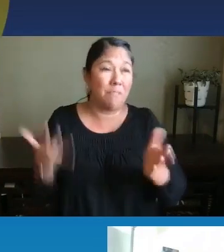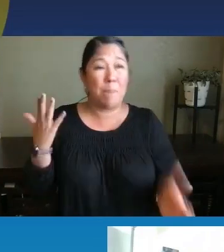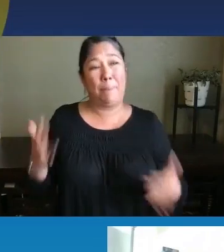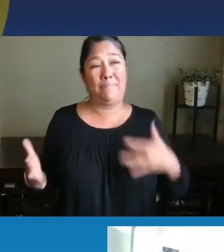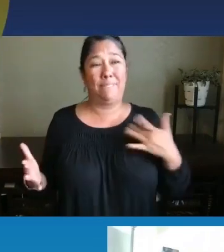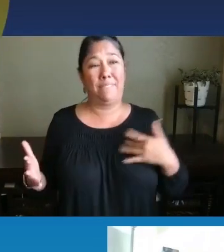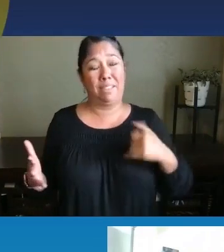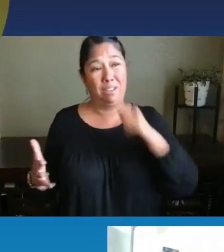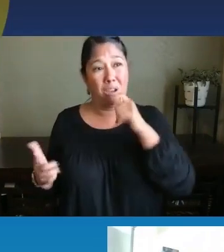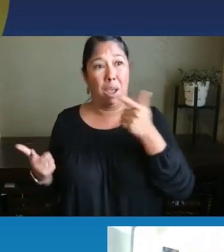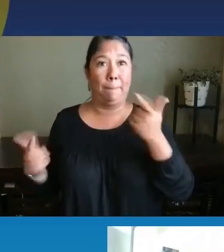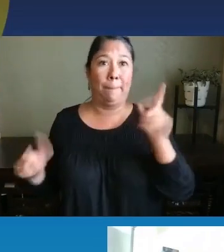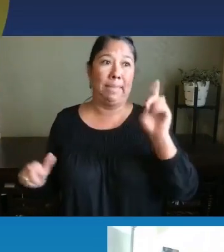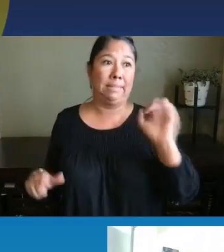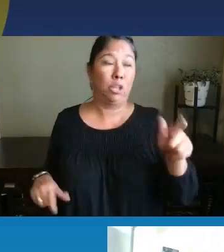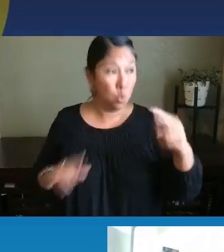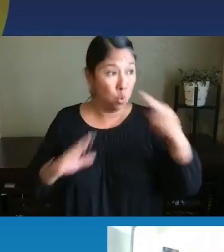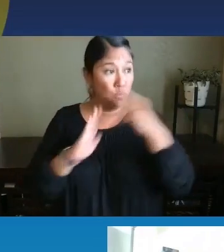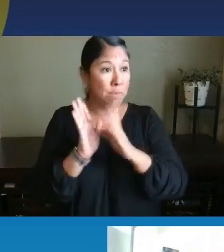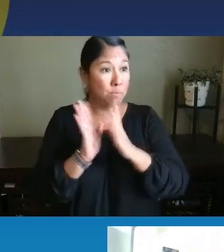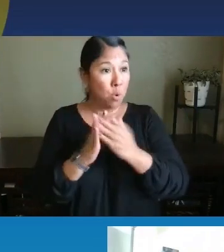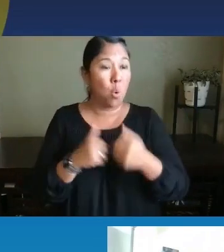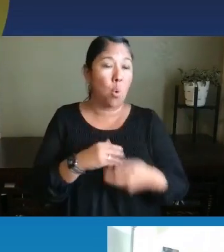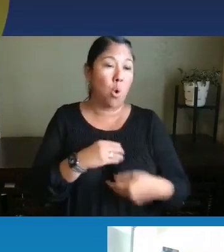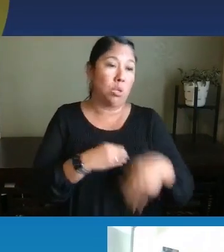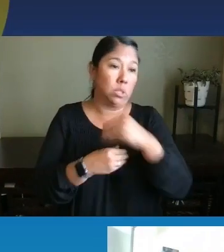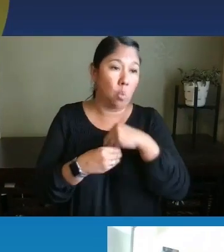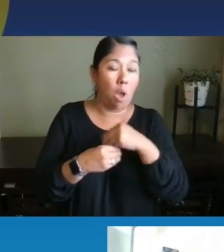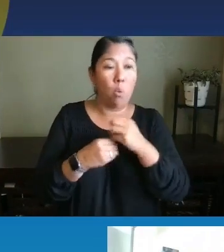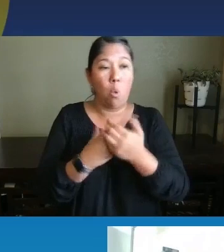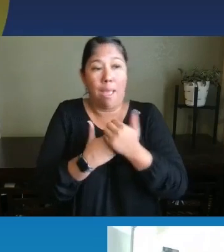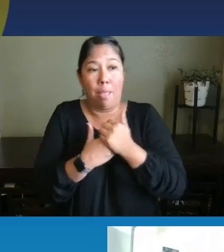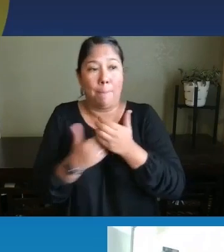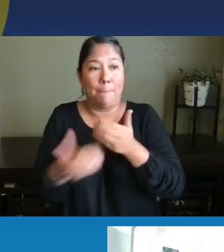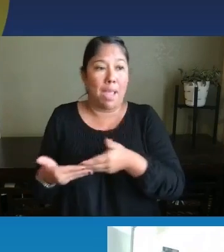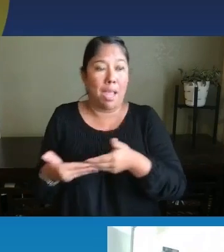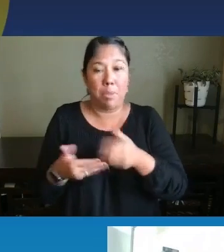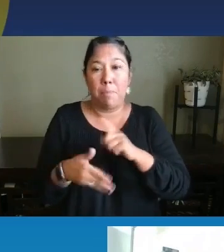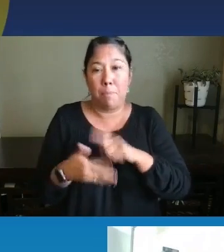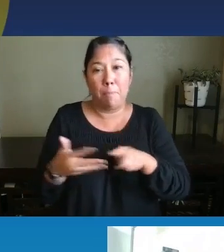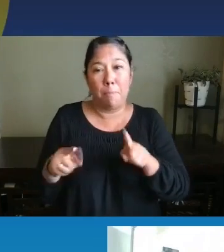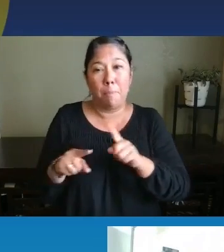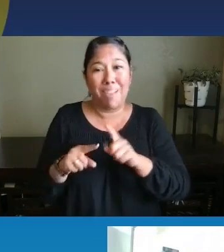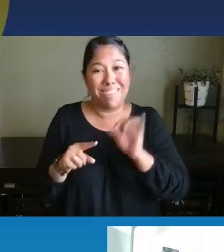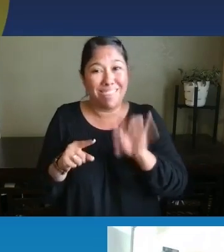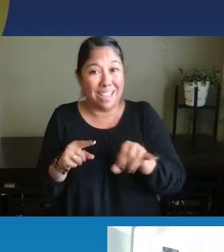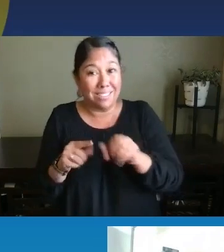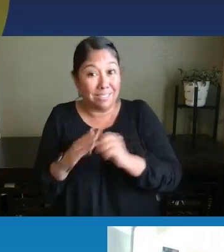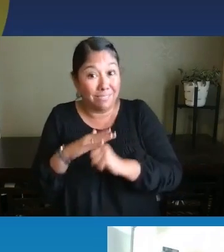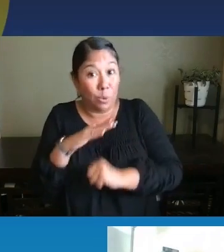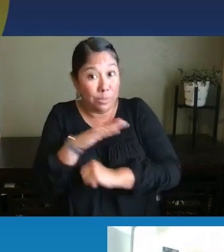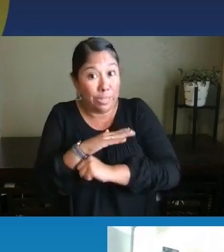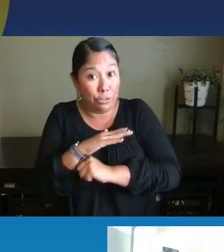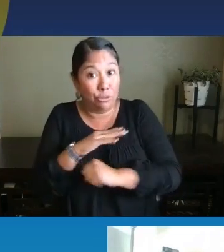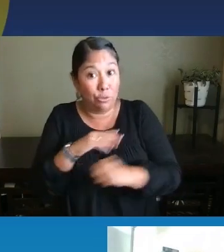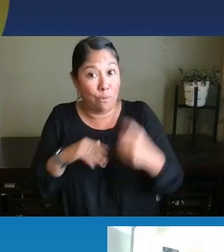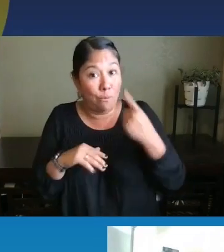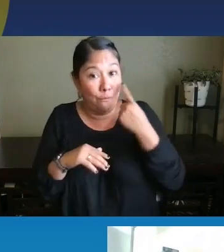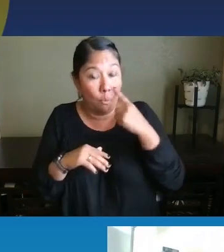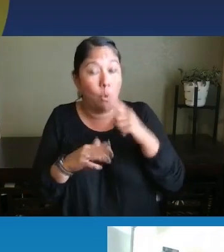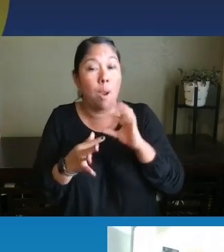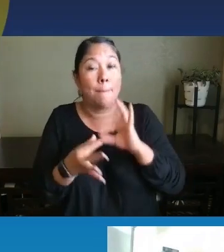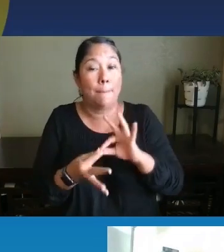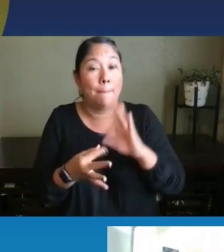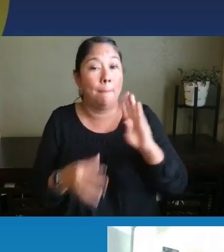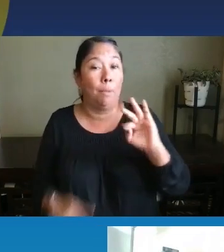that big a deal that they read a book or swaddled or held their baby, but these are really important foundational things for, for bonding and sort of